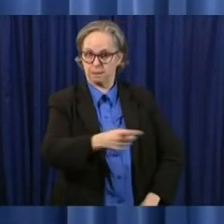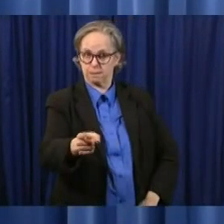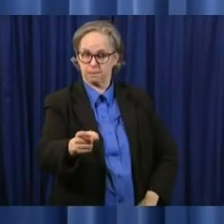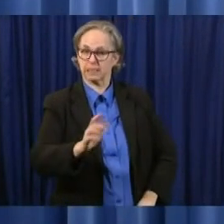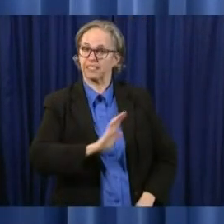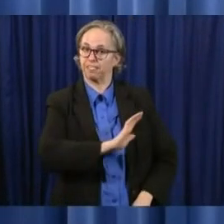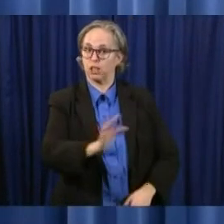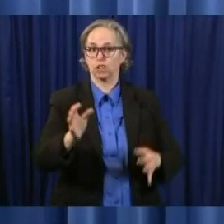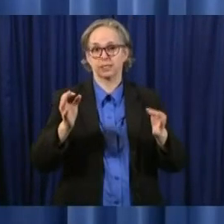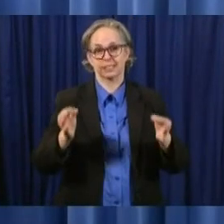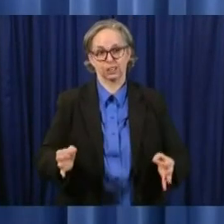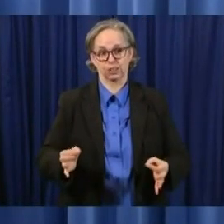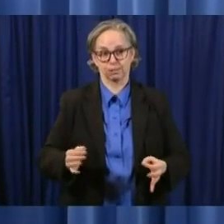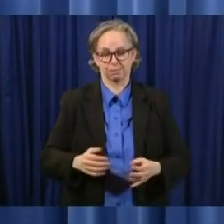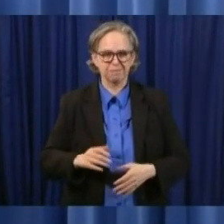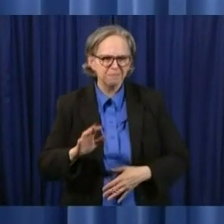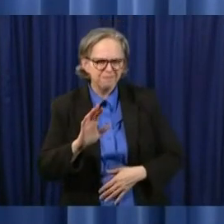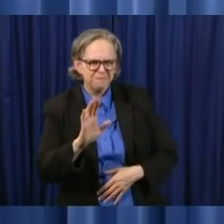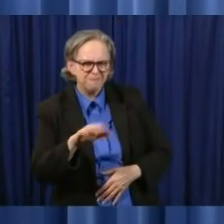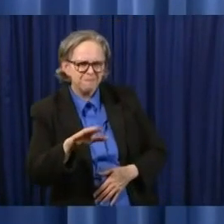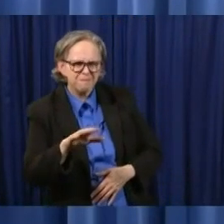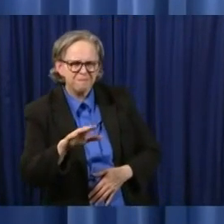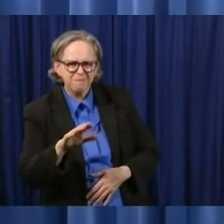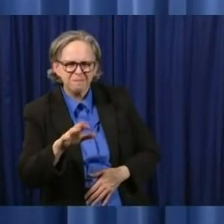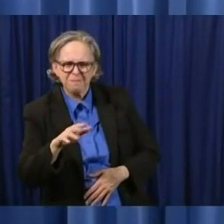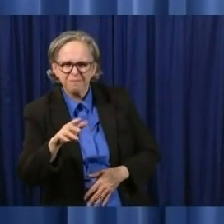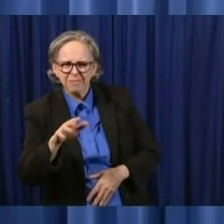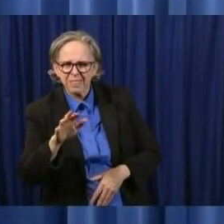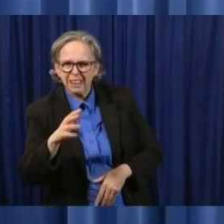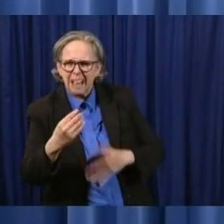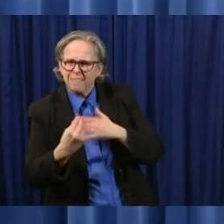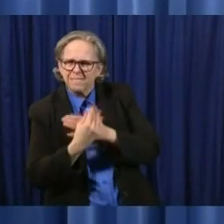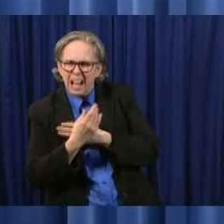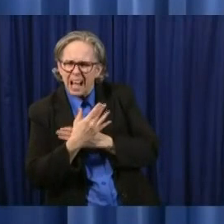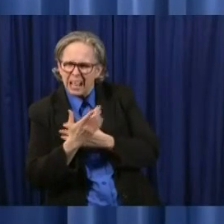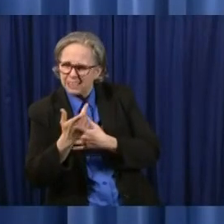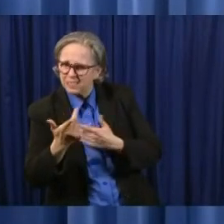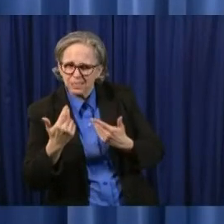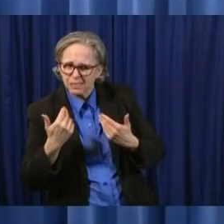it's good advice to uh mandate those if you want to avoid lawsuits